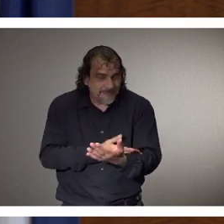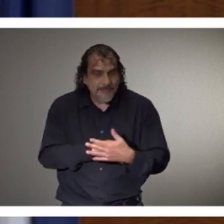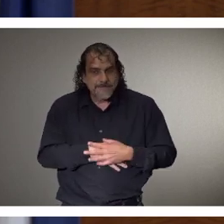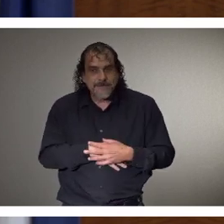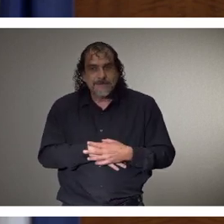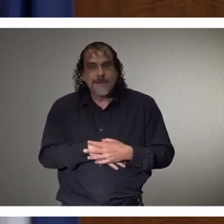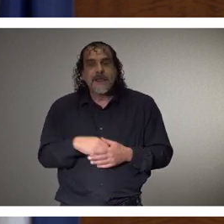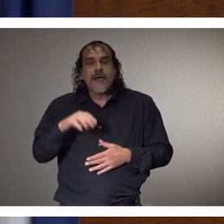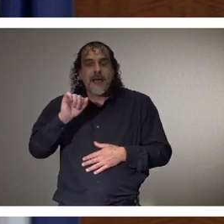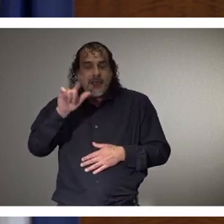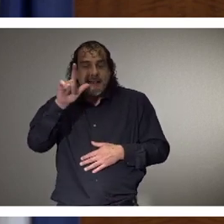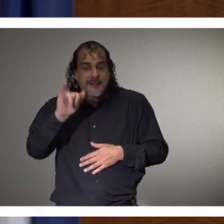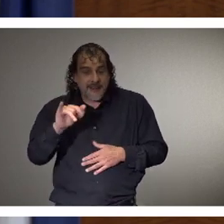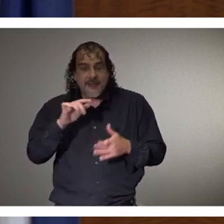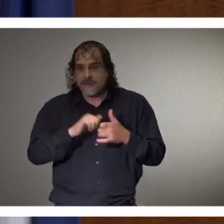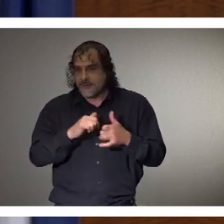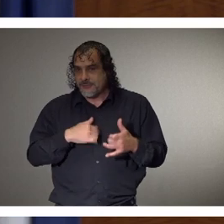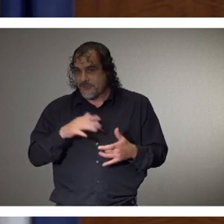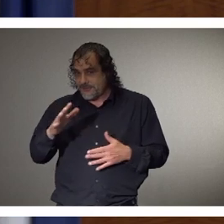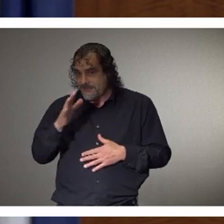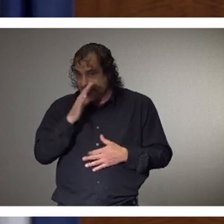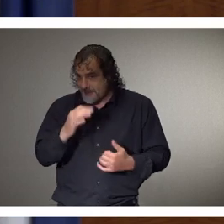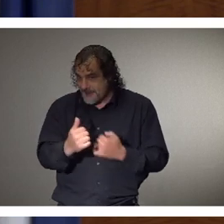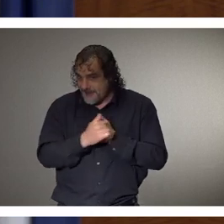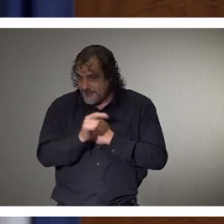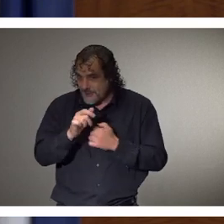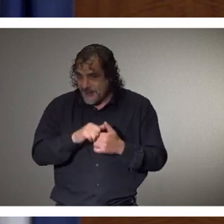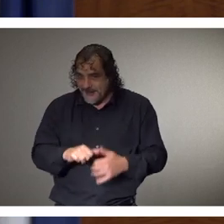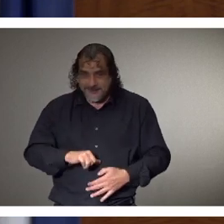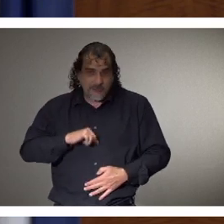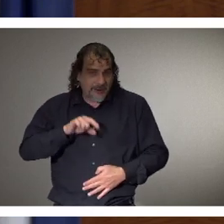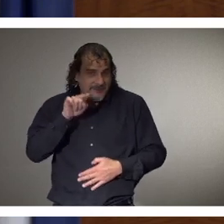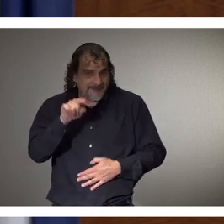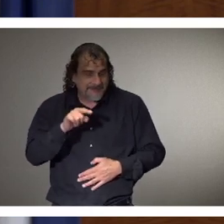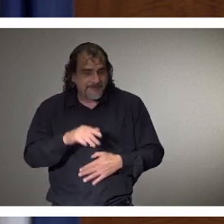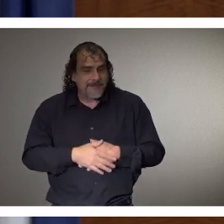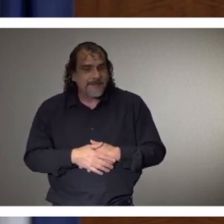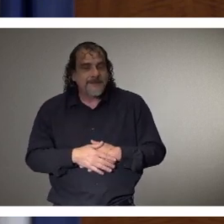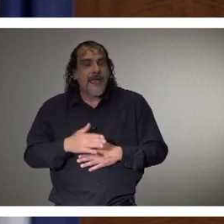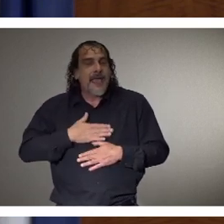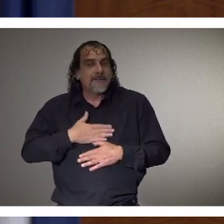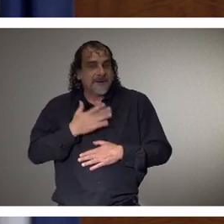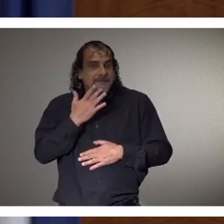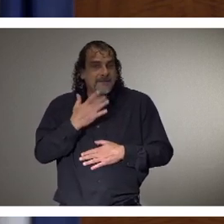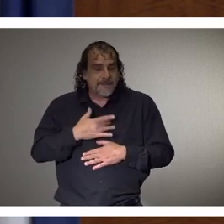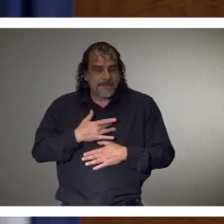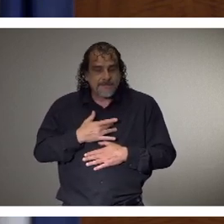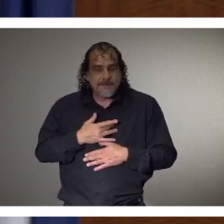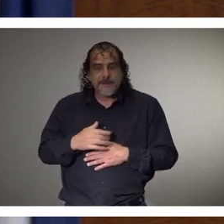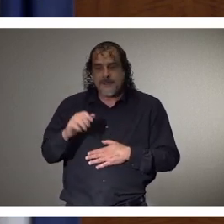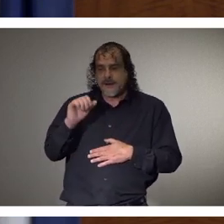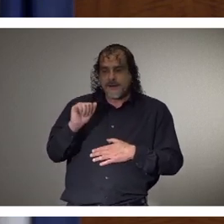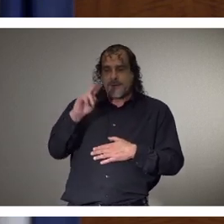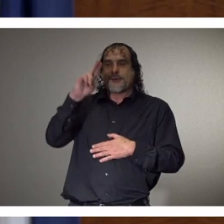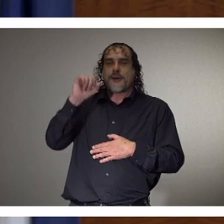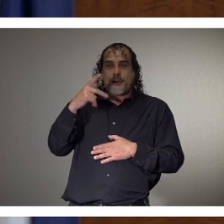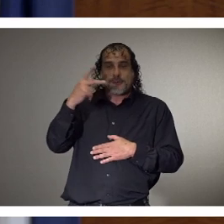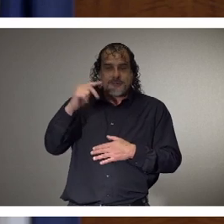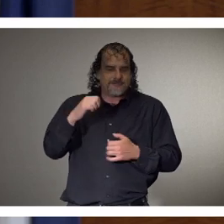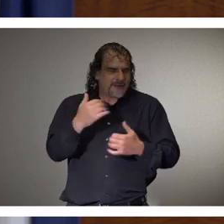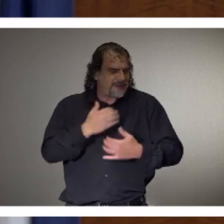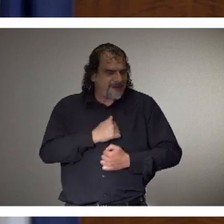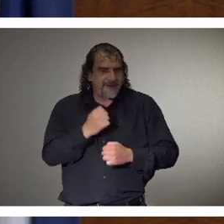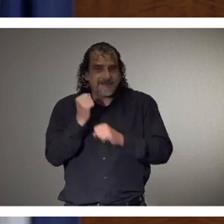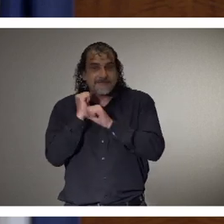Your mom loves you and is proud of you, and happy birthday. Austin Page loves to play baseball and loves